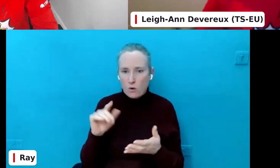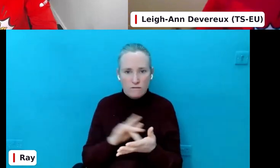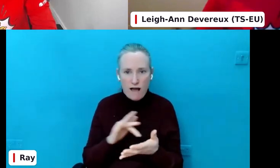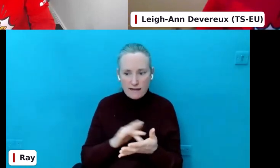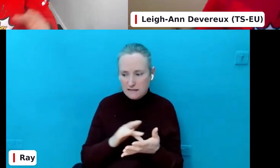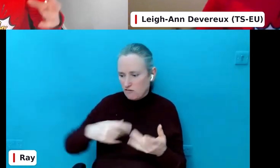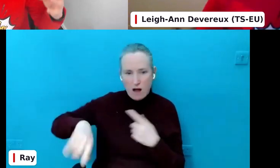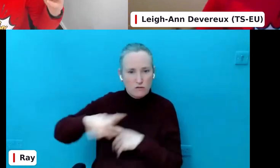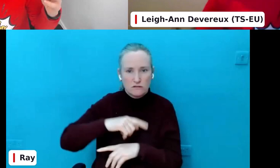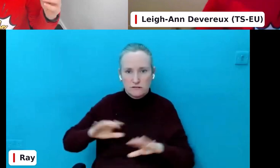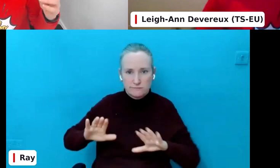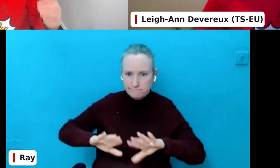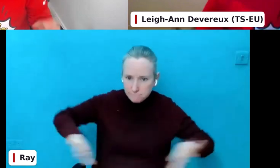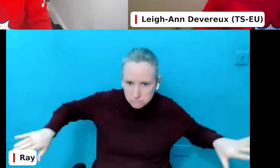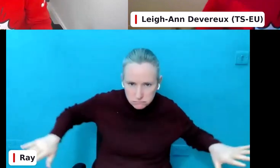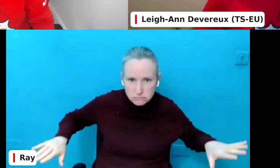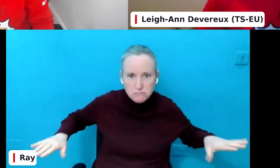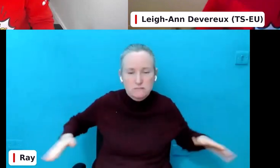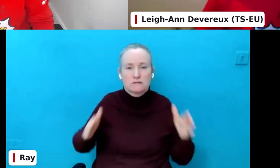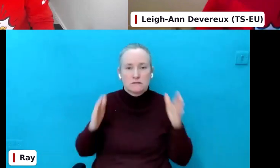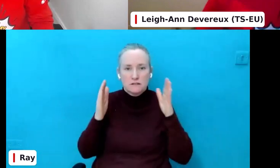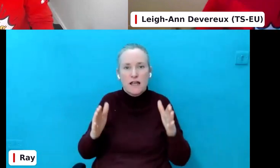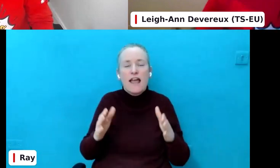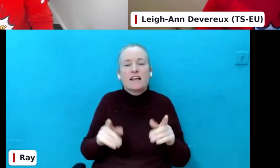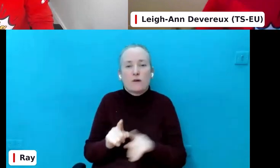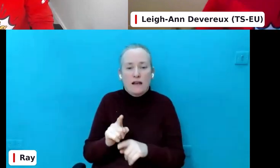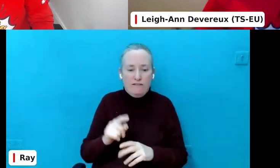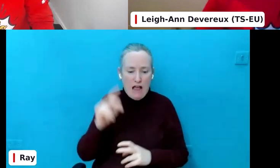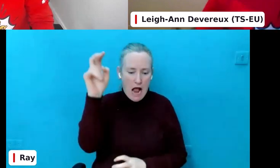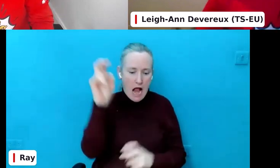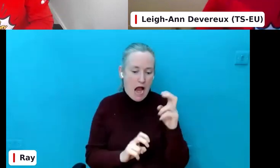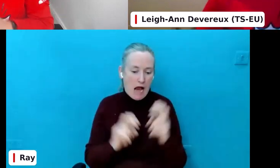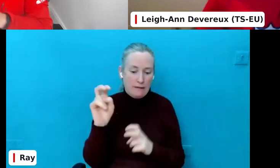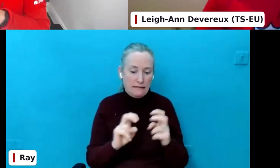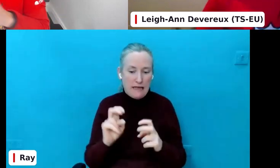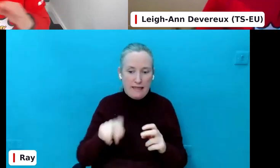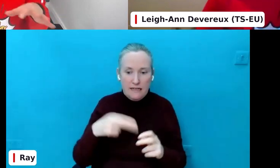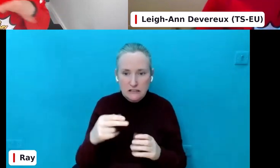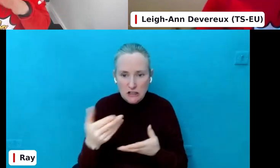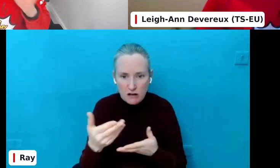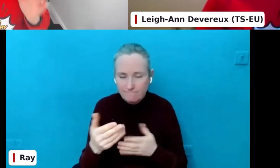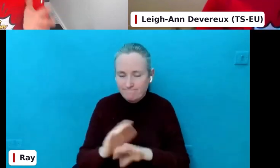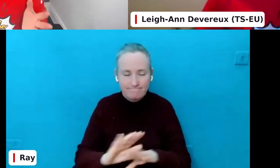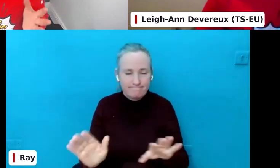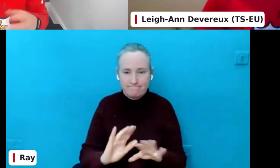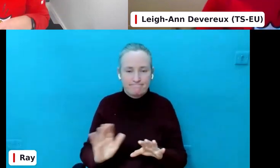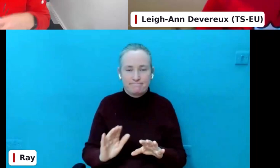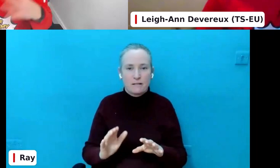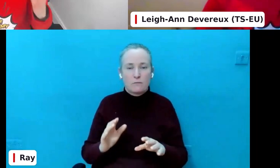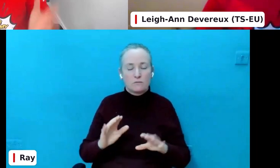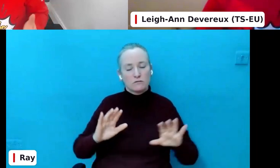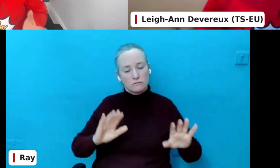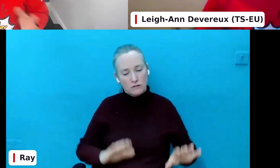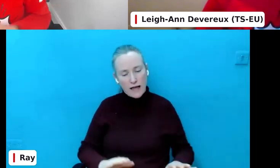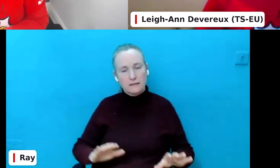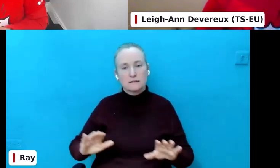And not straight after a huge argument either. It has to be very relaxed.